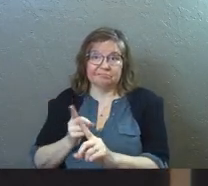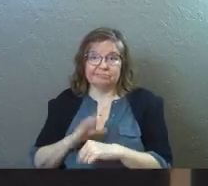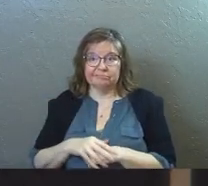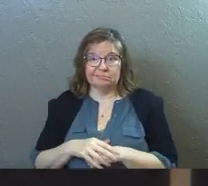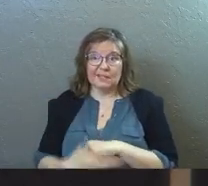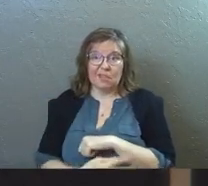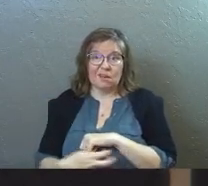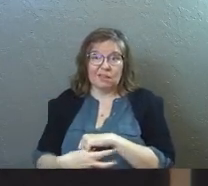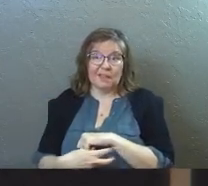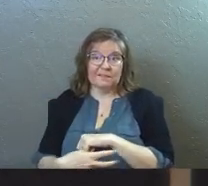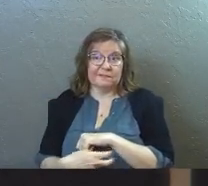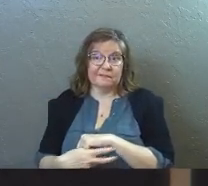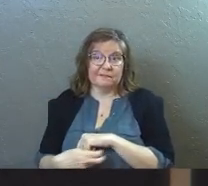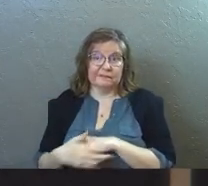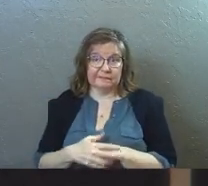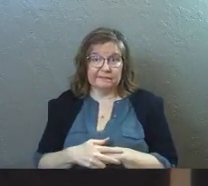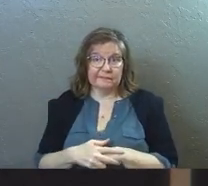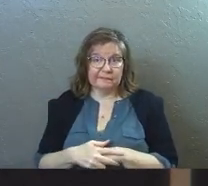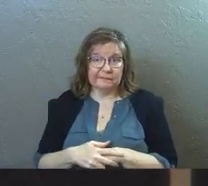are robbers and thieves.